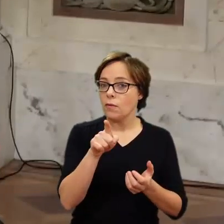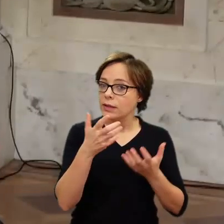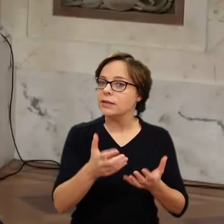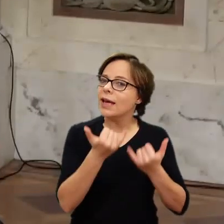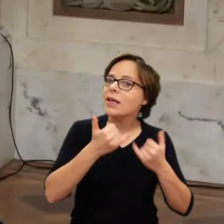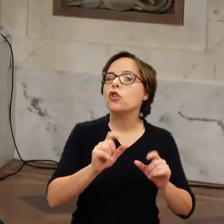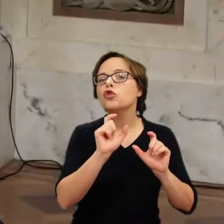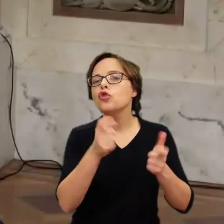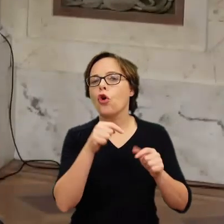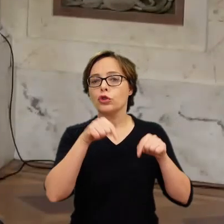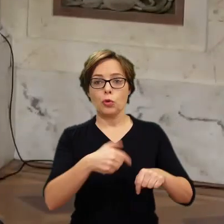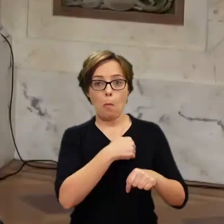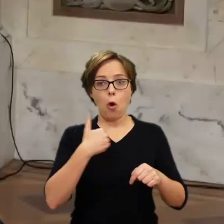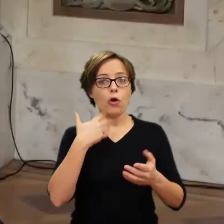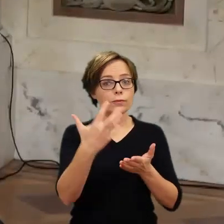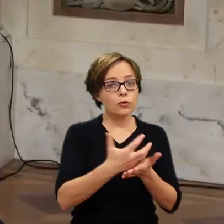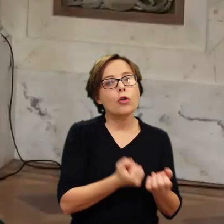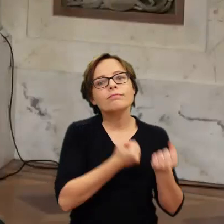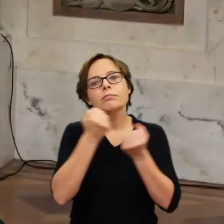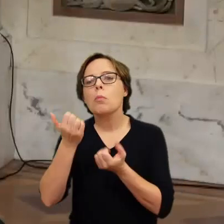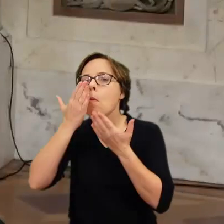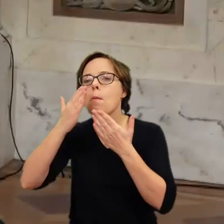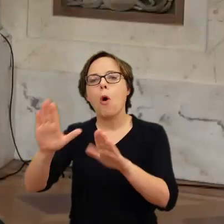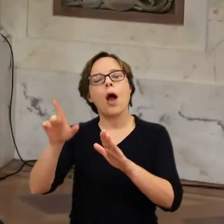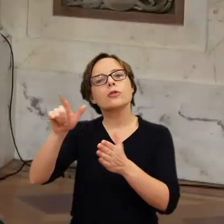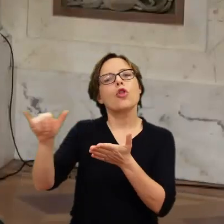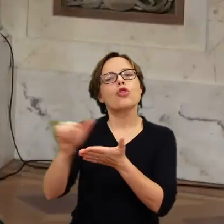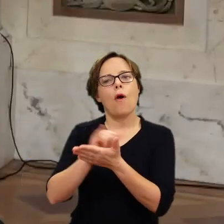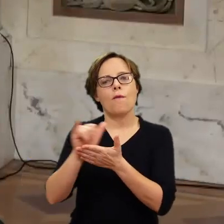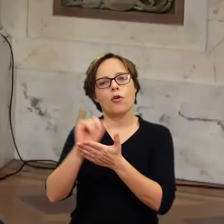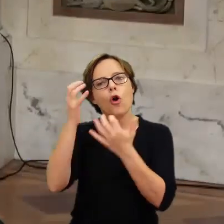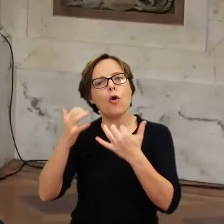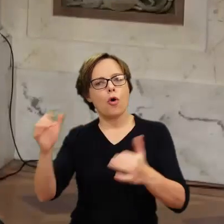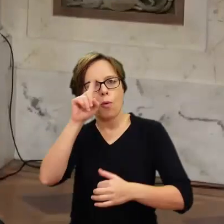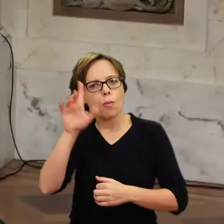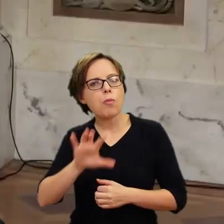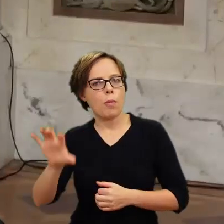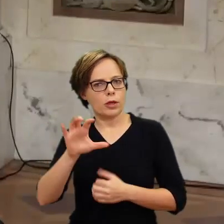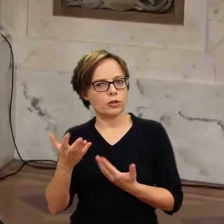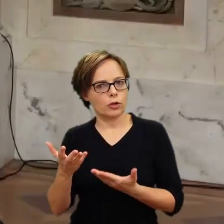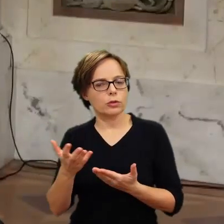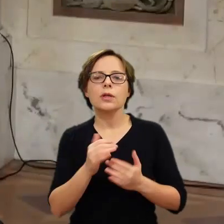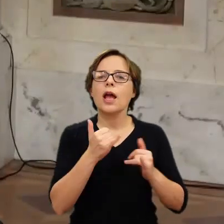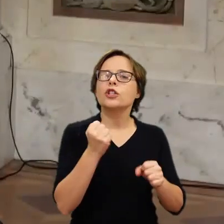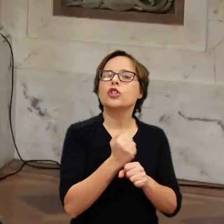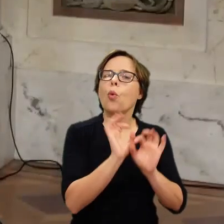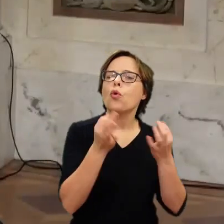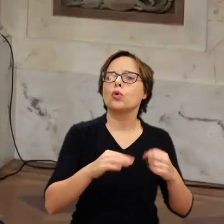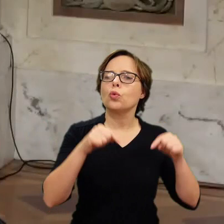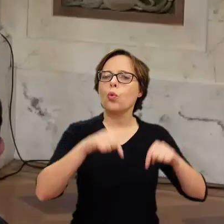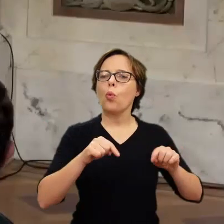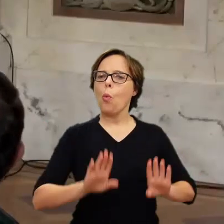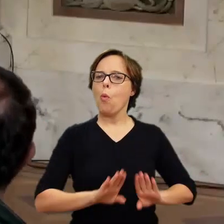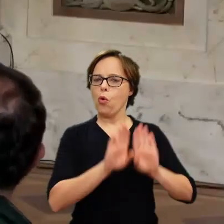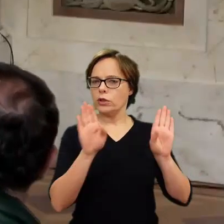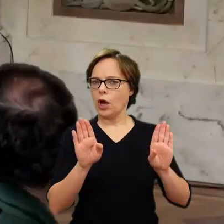A to show in New York, to the public in New York, what work of arts from our museum, would you like